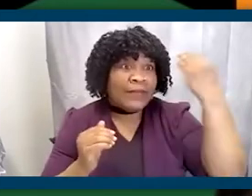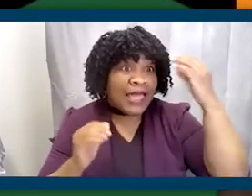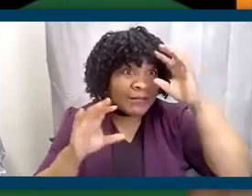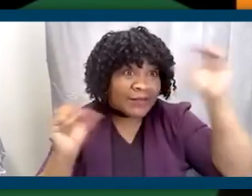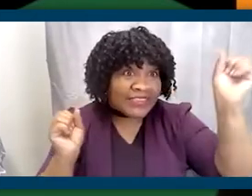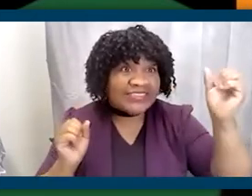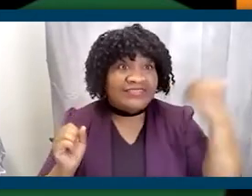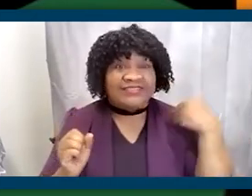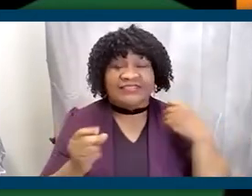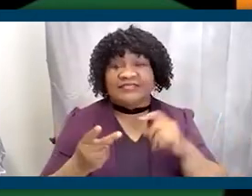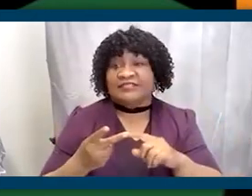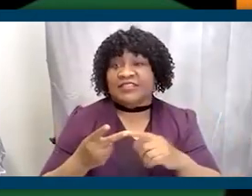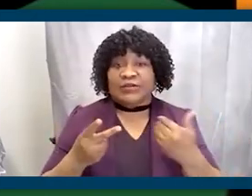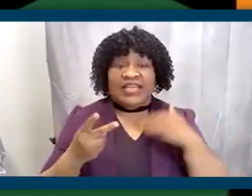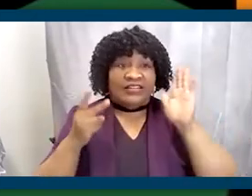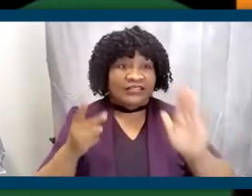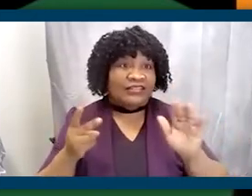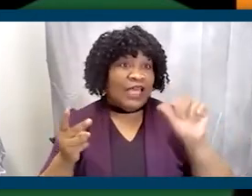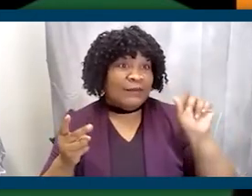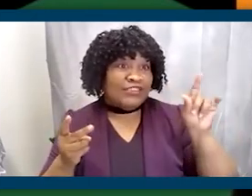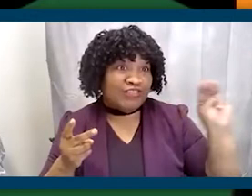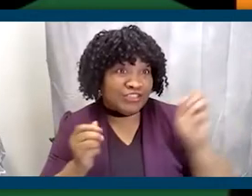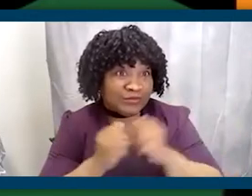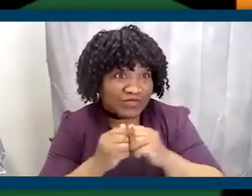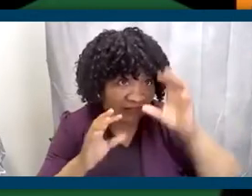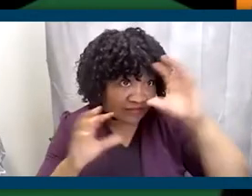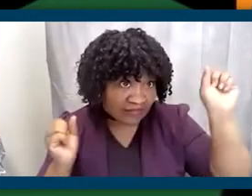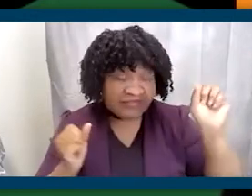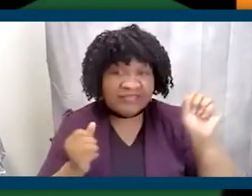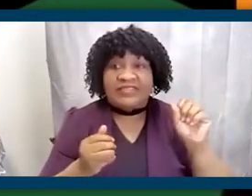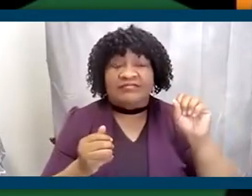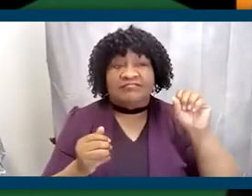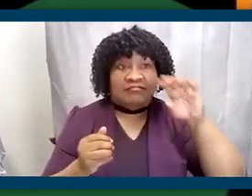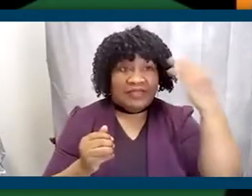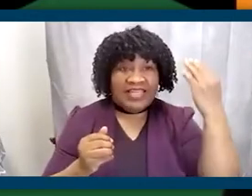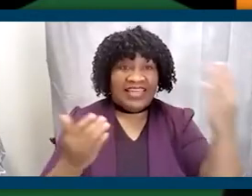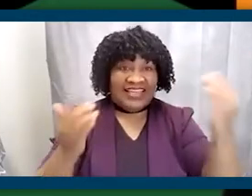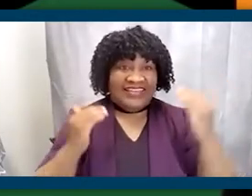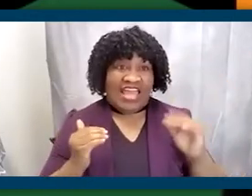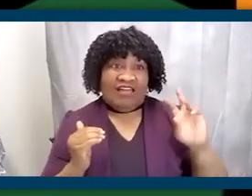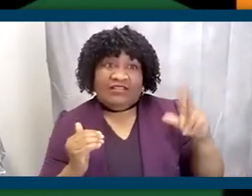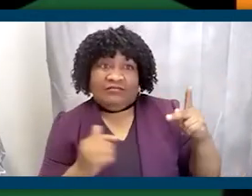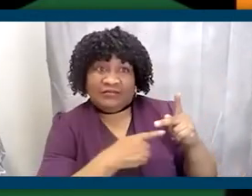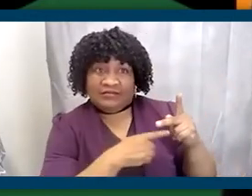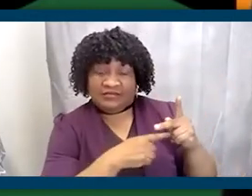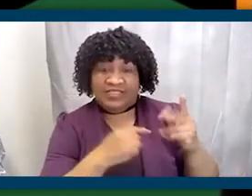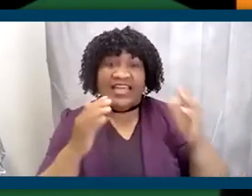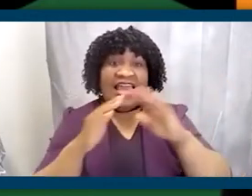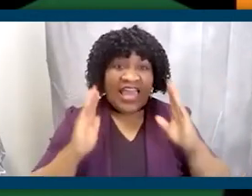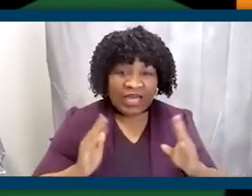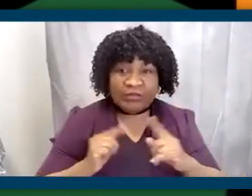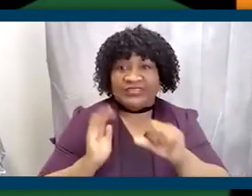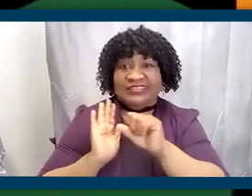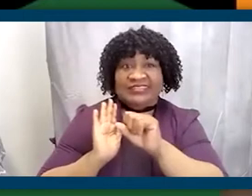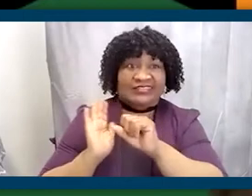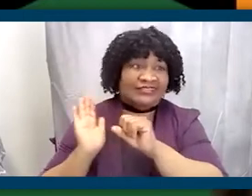a great administration under him. And now we have a historic vice president. Impressive numbers in the House and Senate and in key leadership